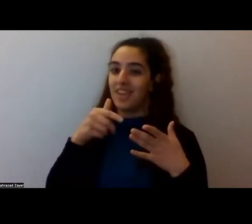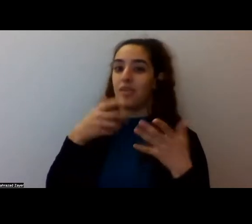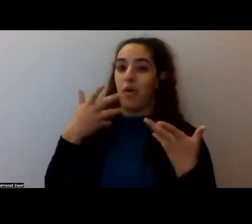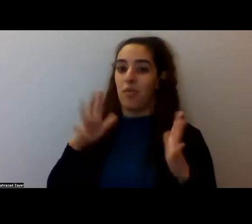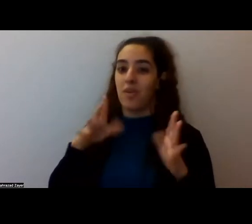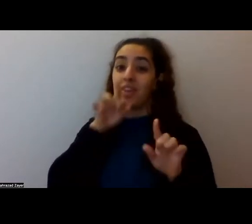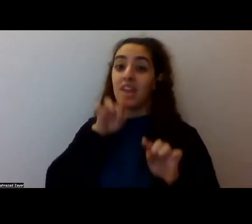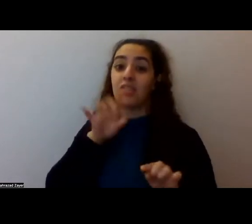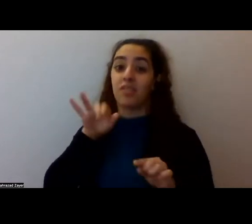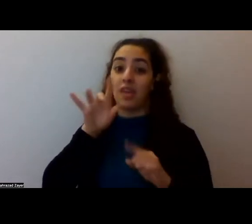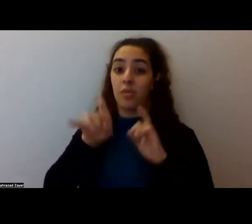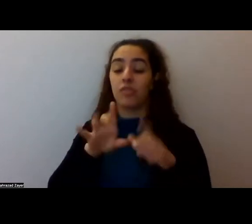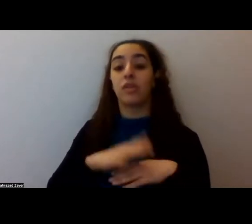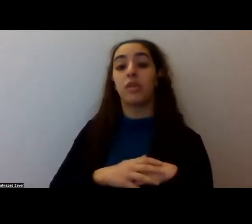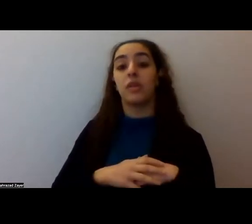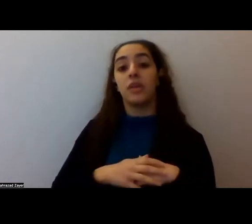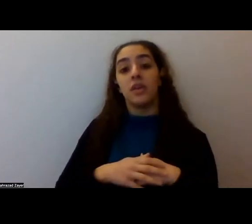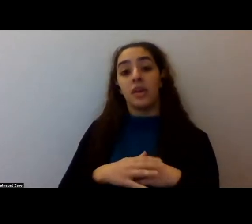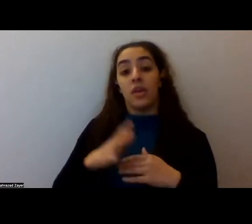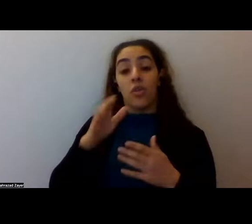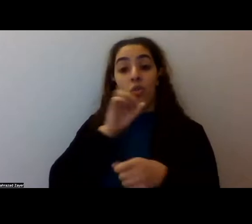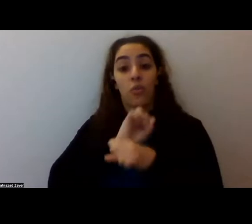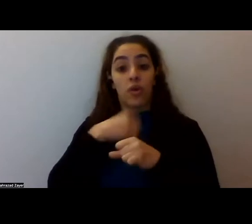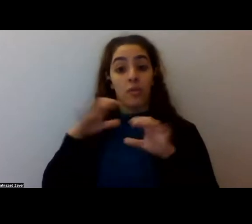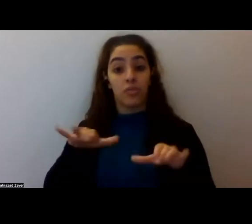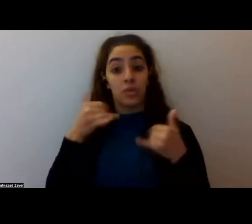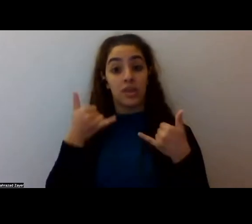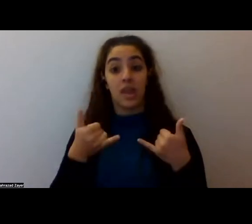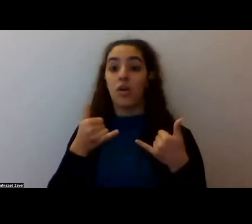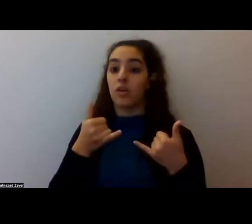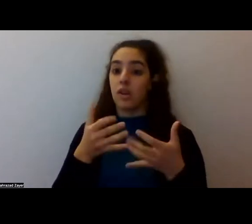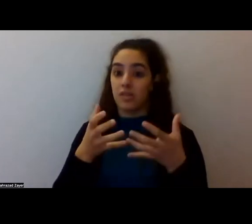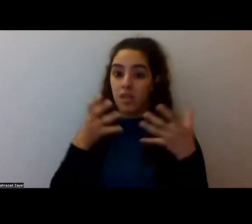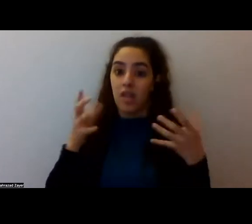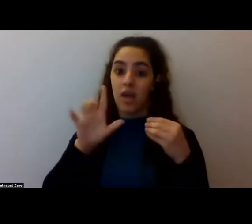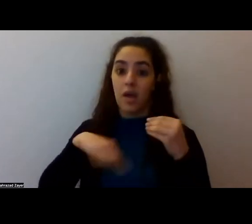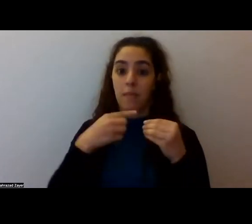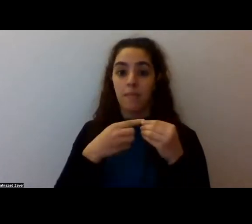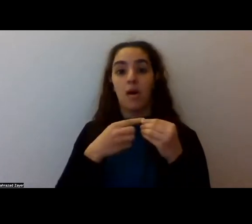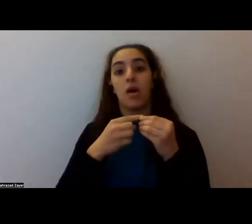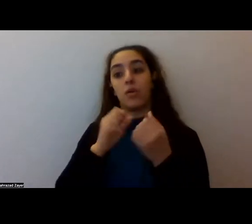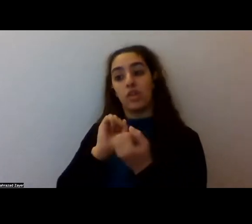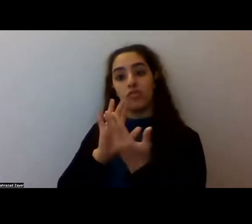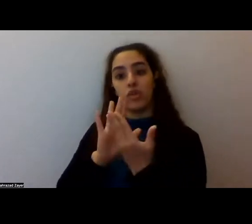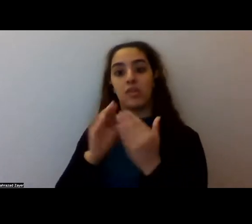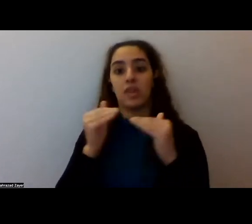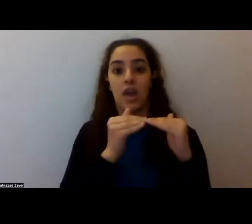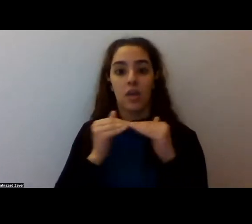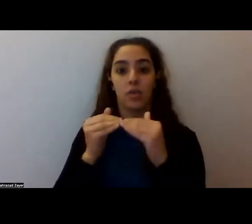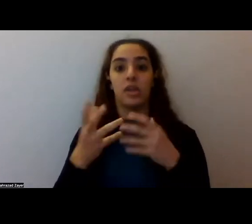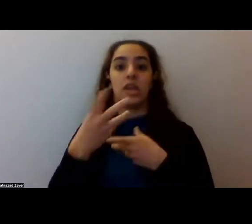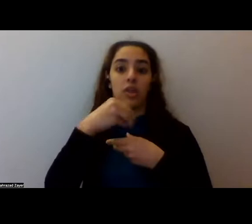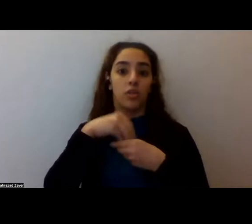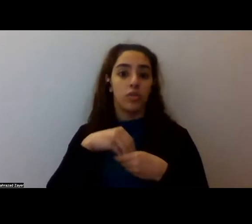currently doing is a lot on addressing, um, equity, diversity, inclusion, and indigenous reciprocity,